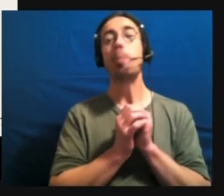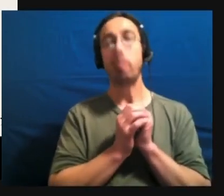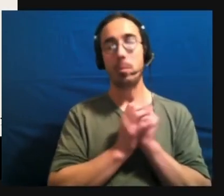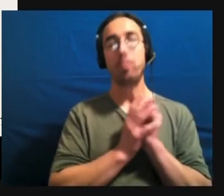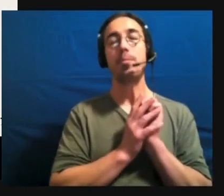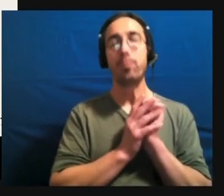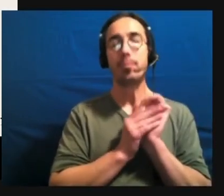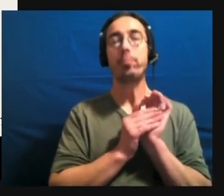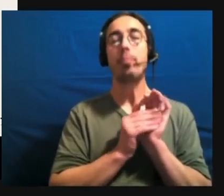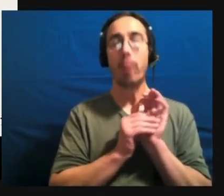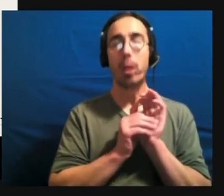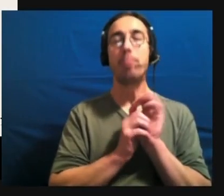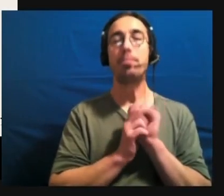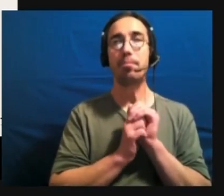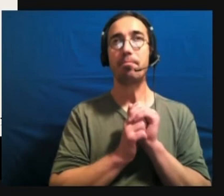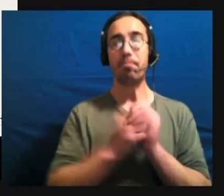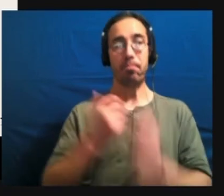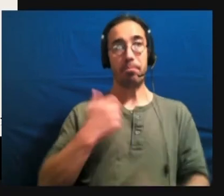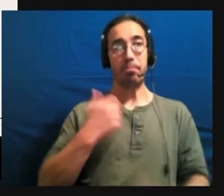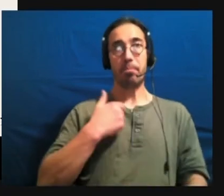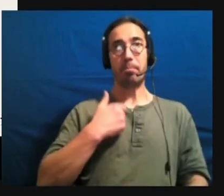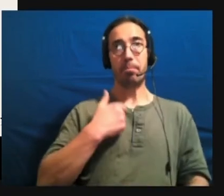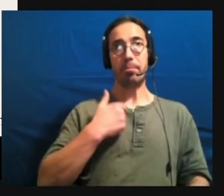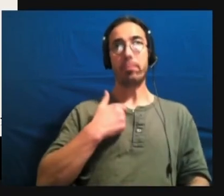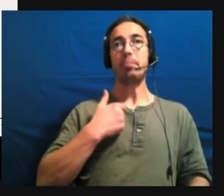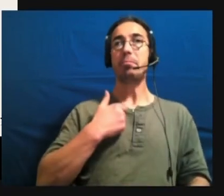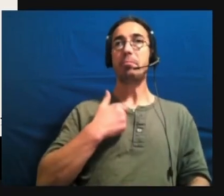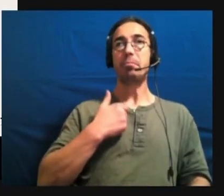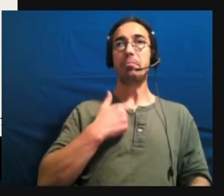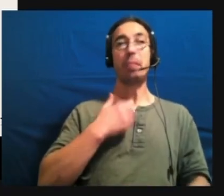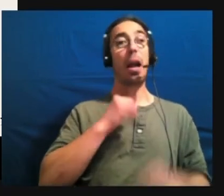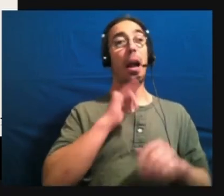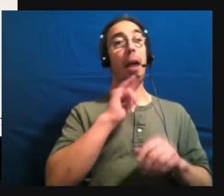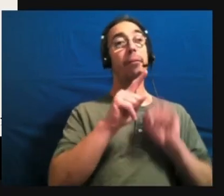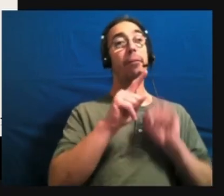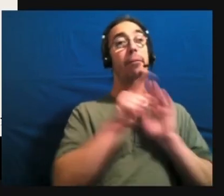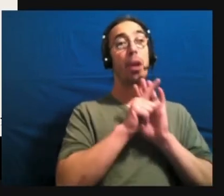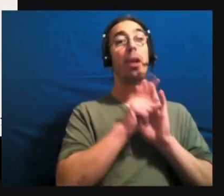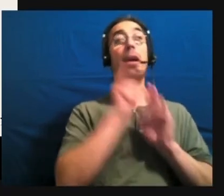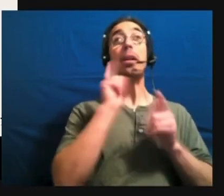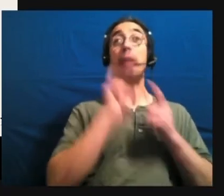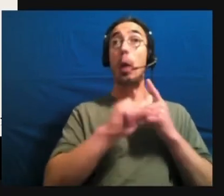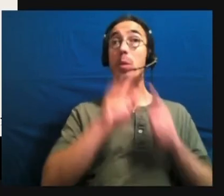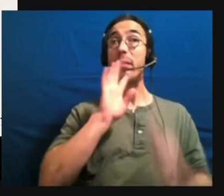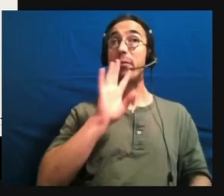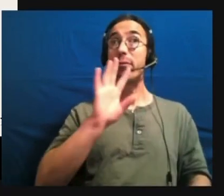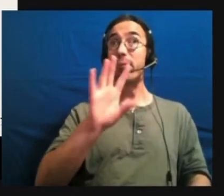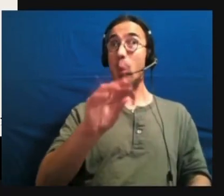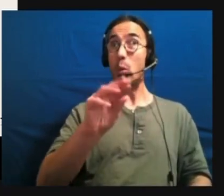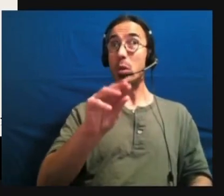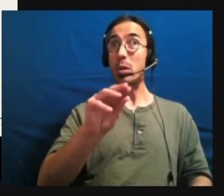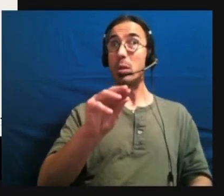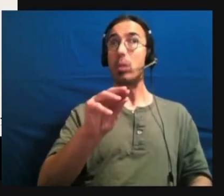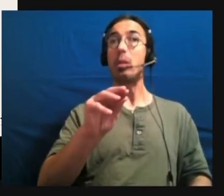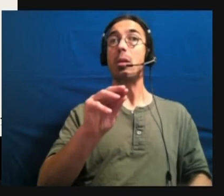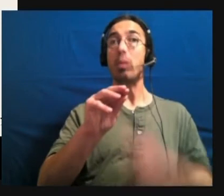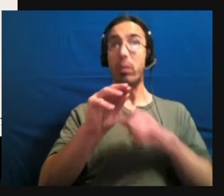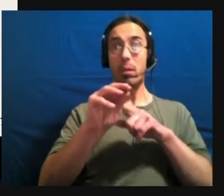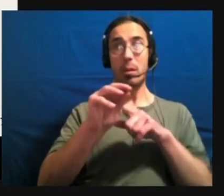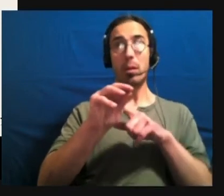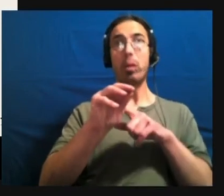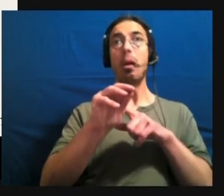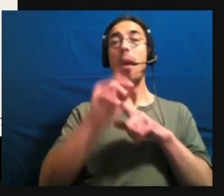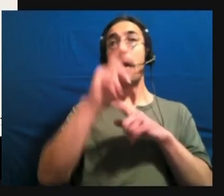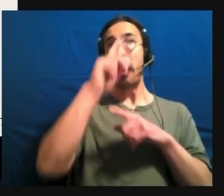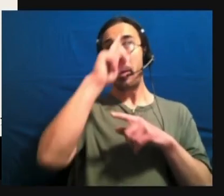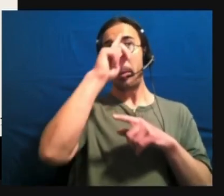like. I didn't get, I didn't self-identify until my four E's because I'm